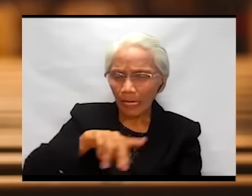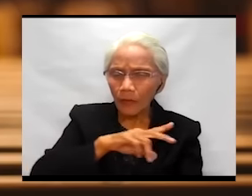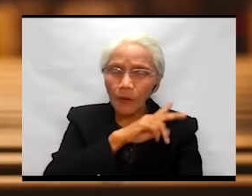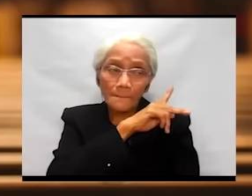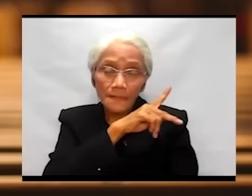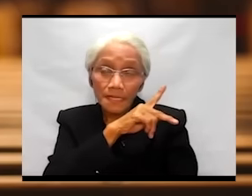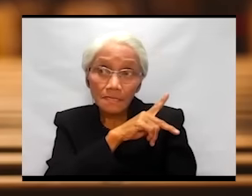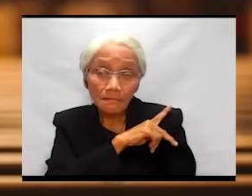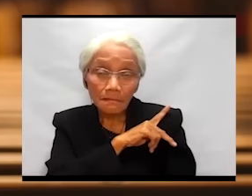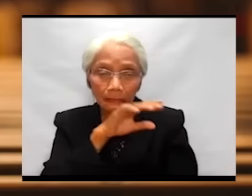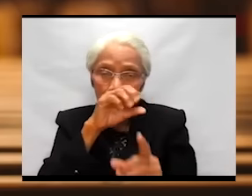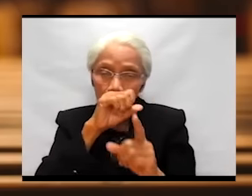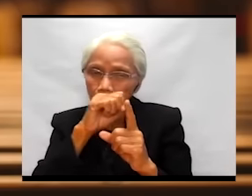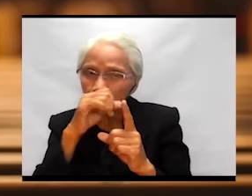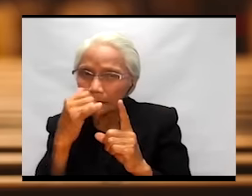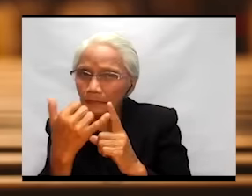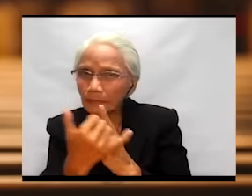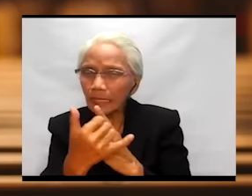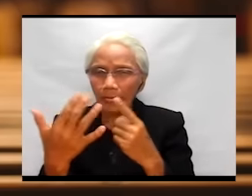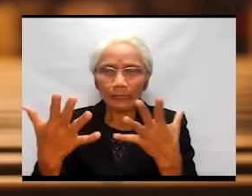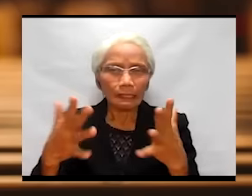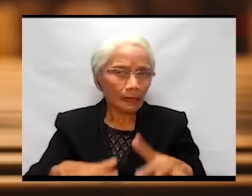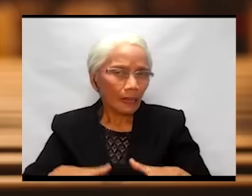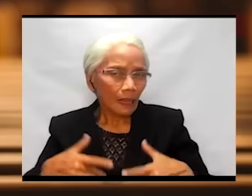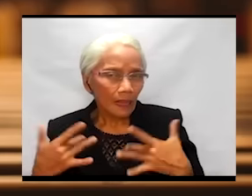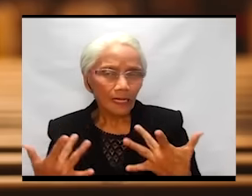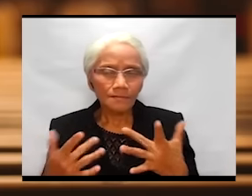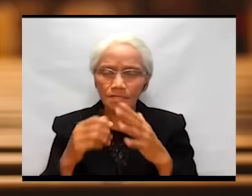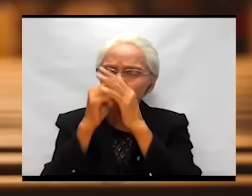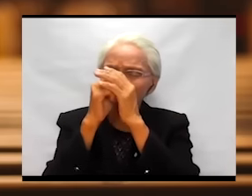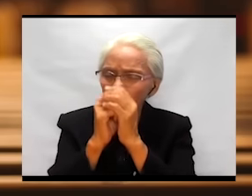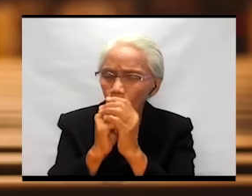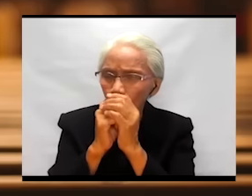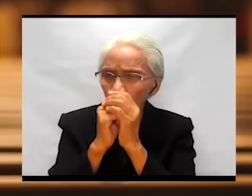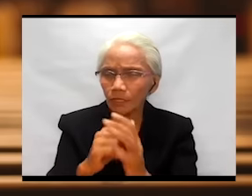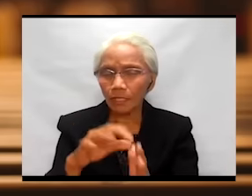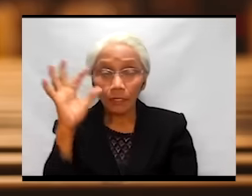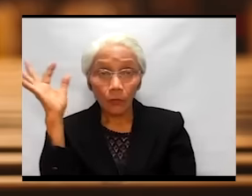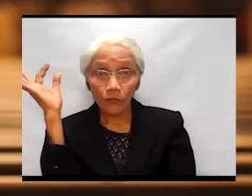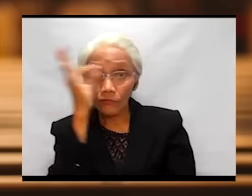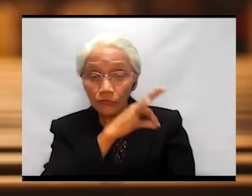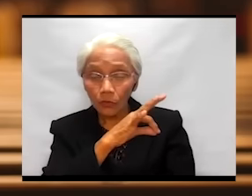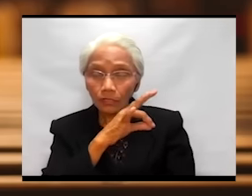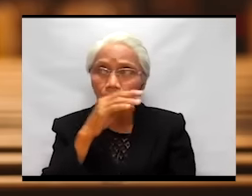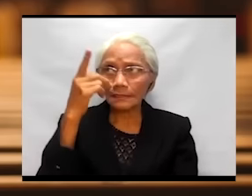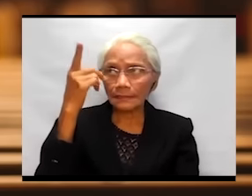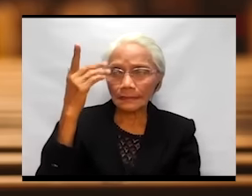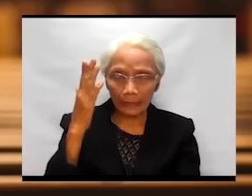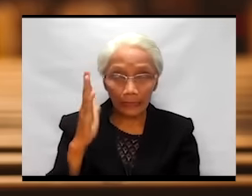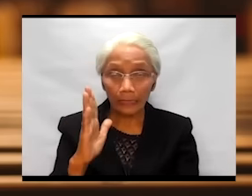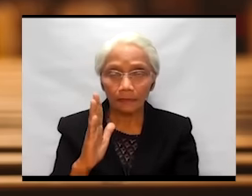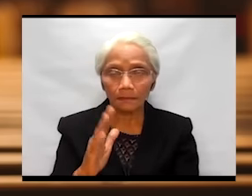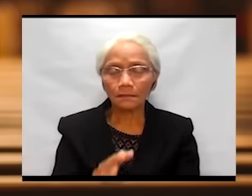familial, and societal lives of the worship of false gods?